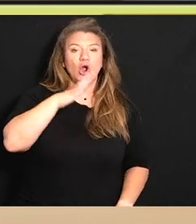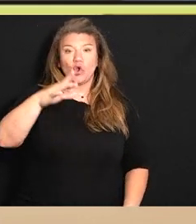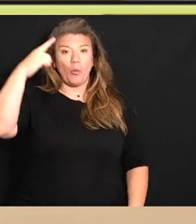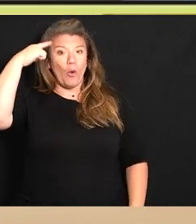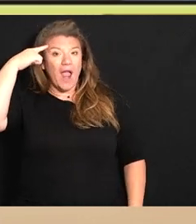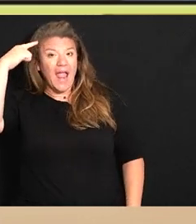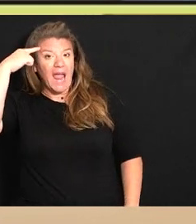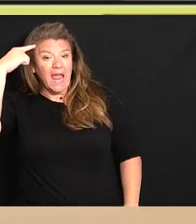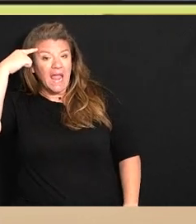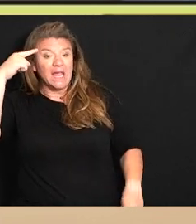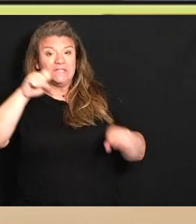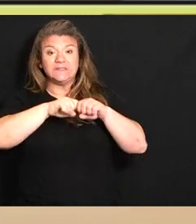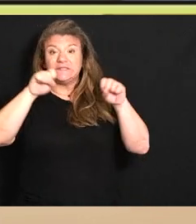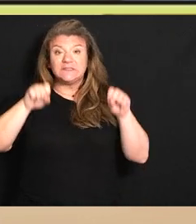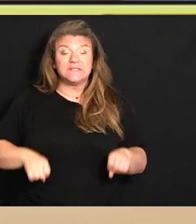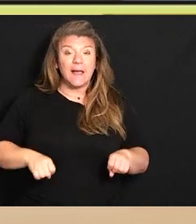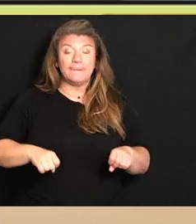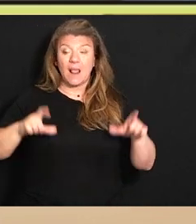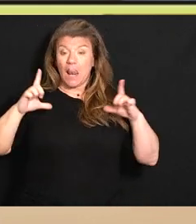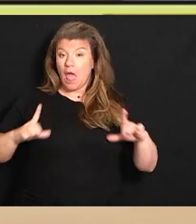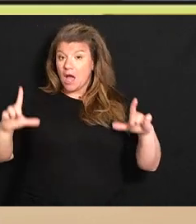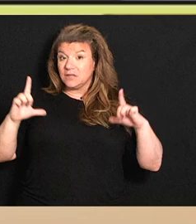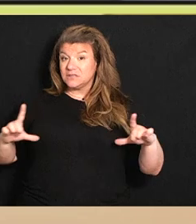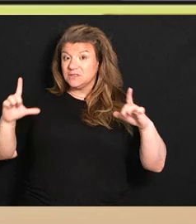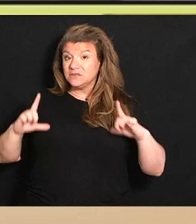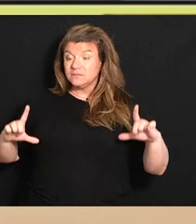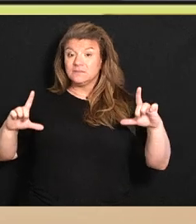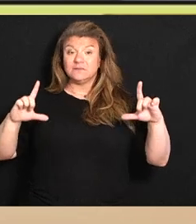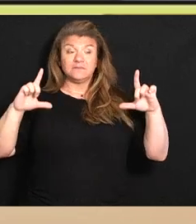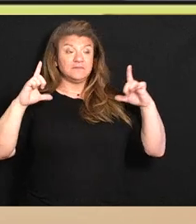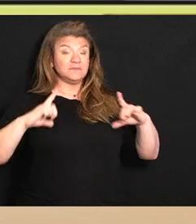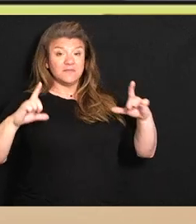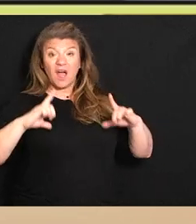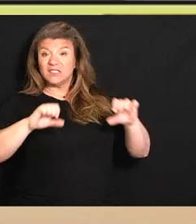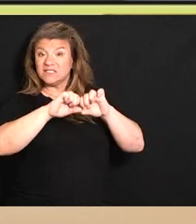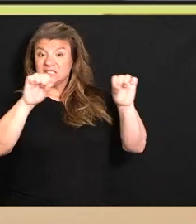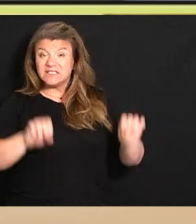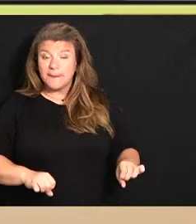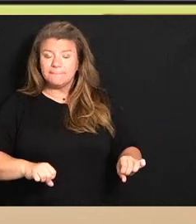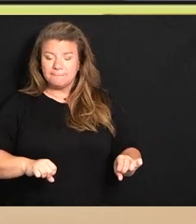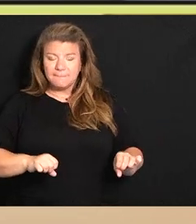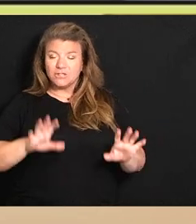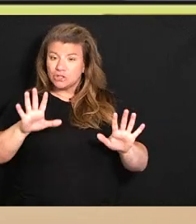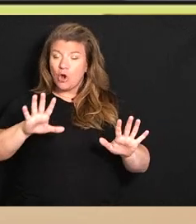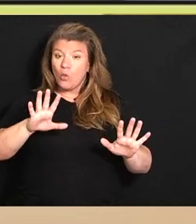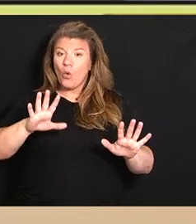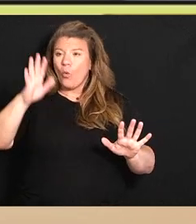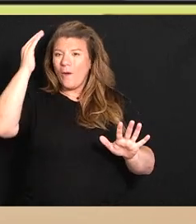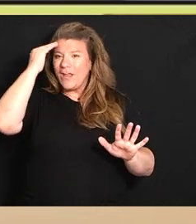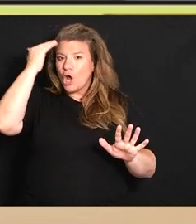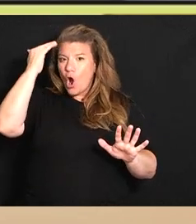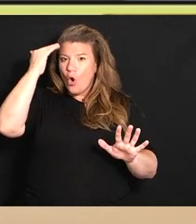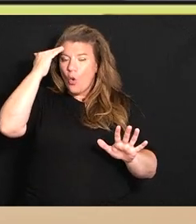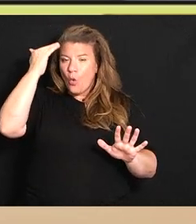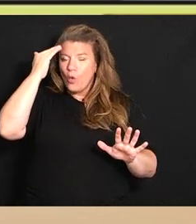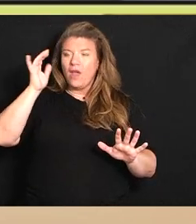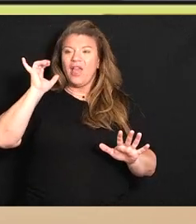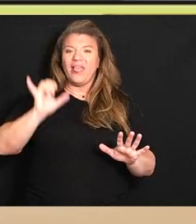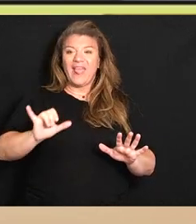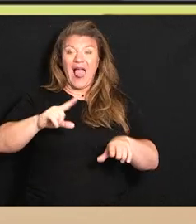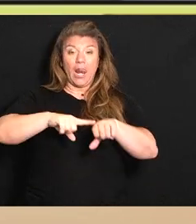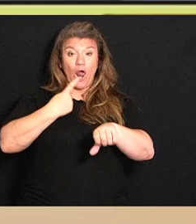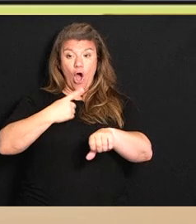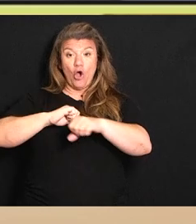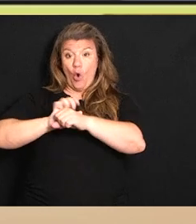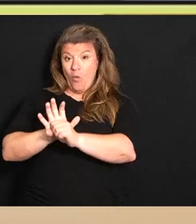system your lungs and lung systems so ultimately we know that long COVID